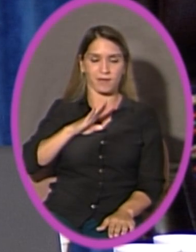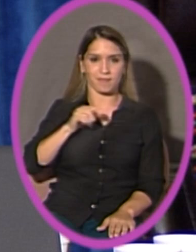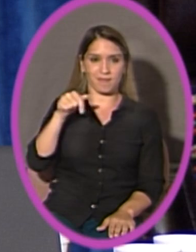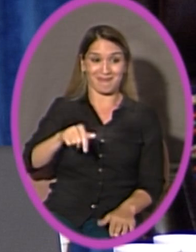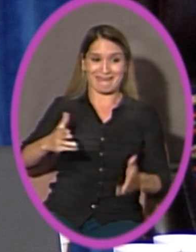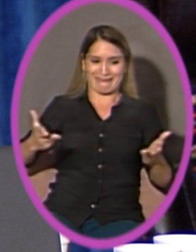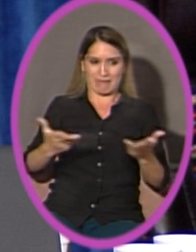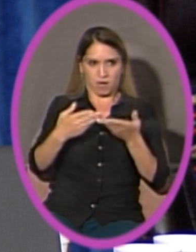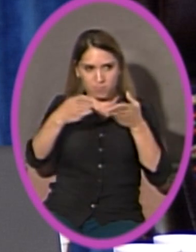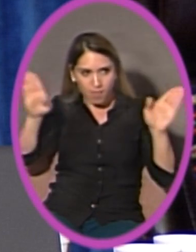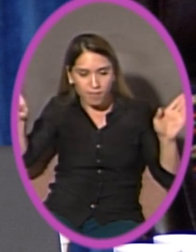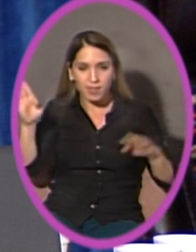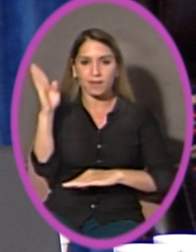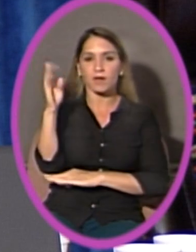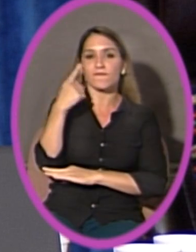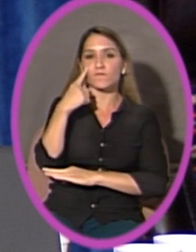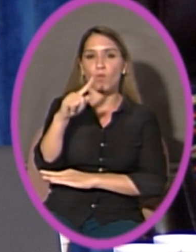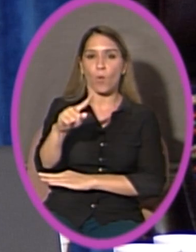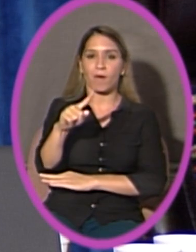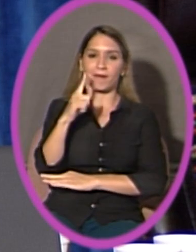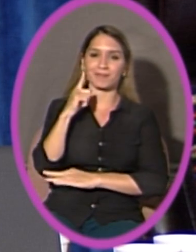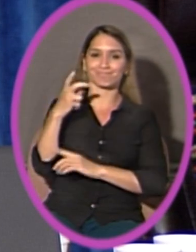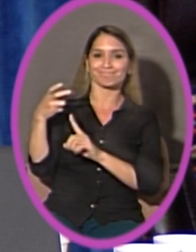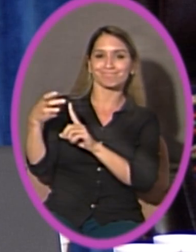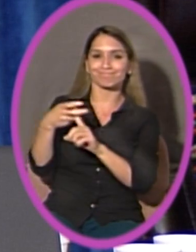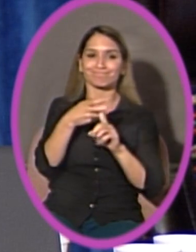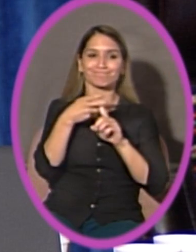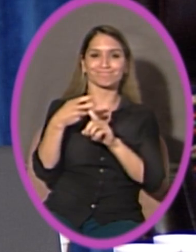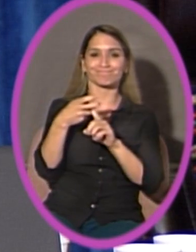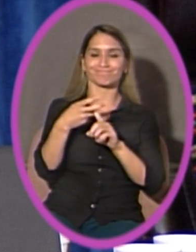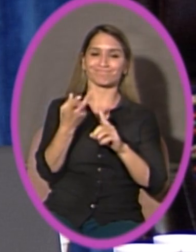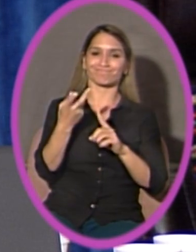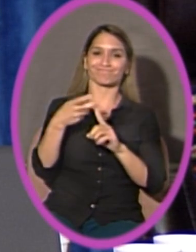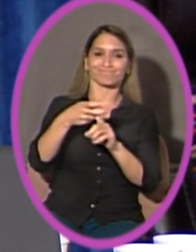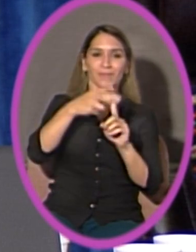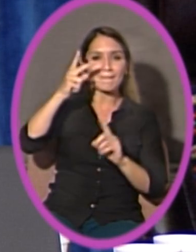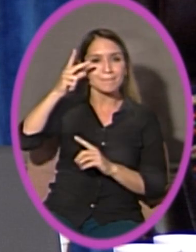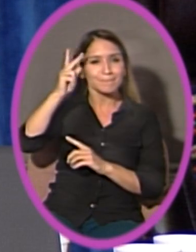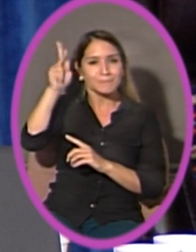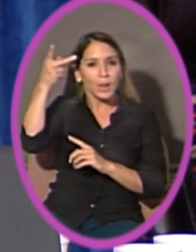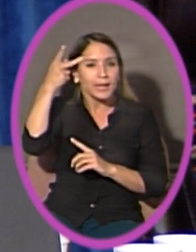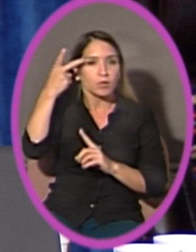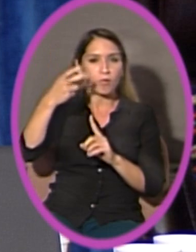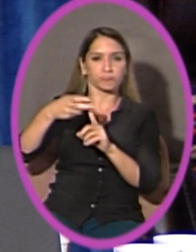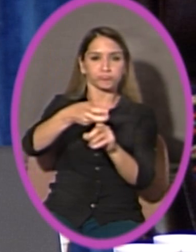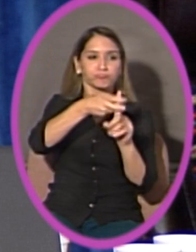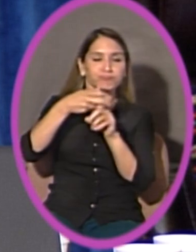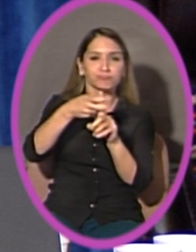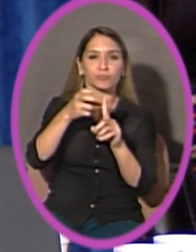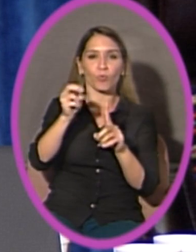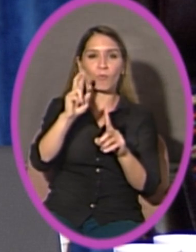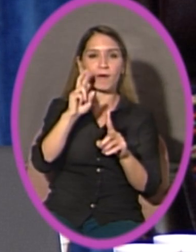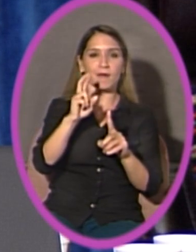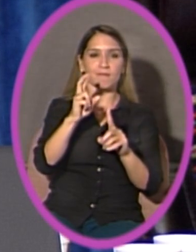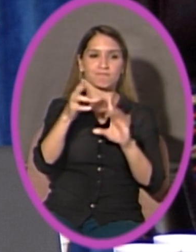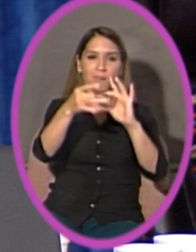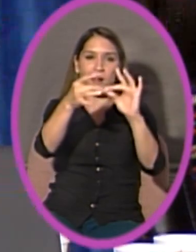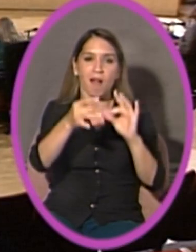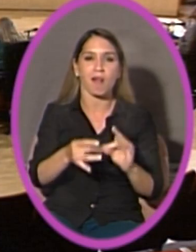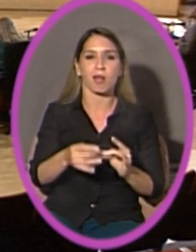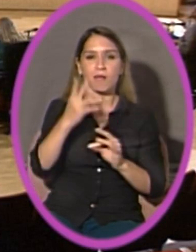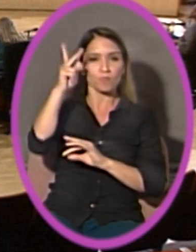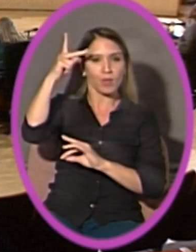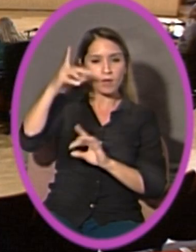or for any political purposes or campaign purposes. If you can include that, I would appreciate it. don't know about the rest of the board. Thank you.